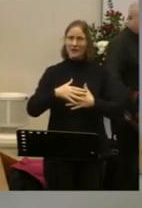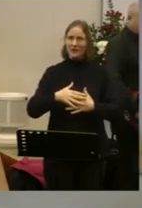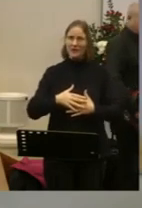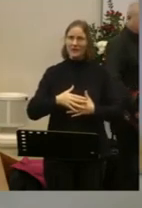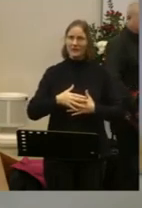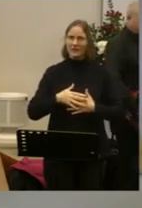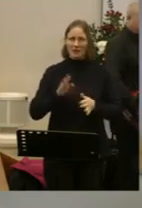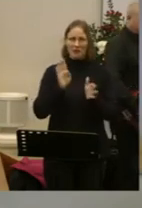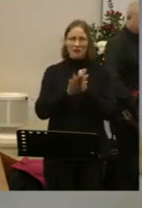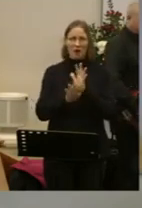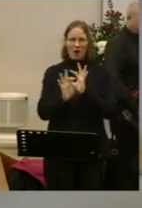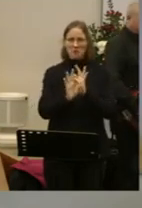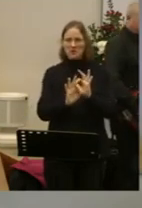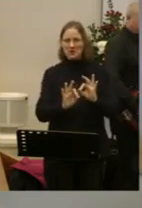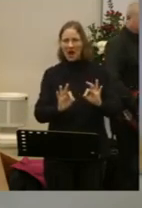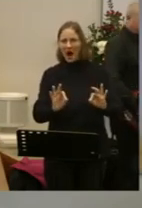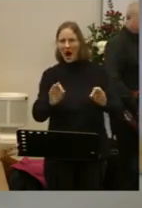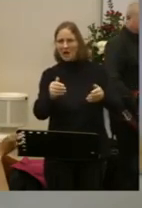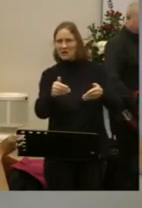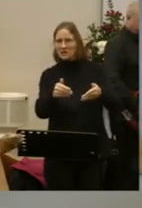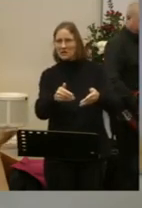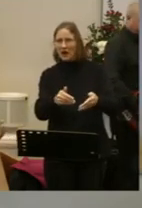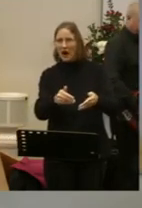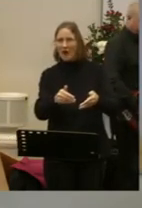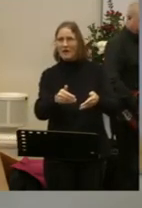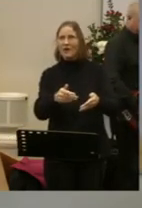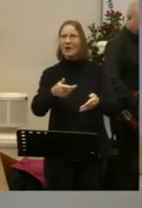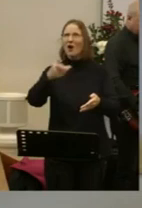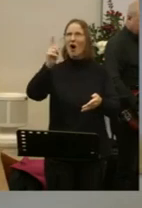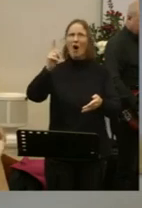Out of the silence